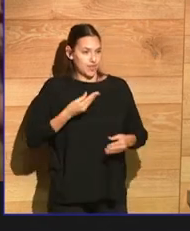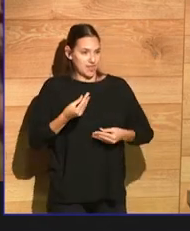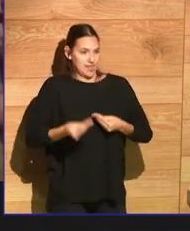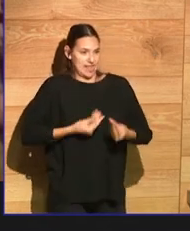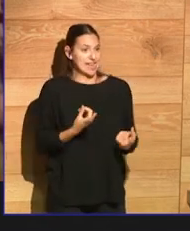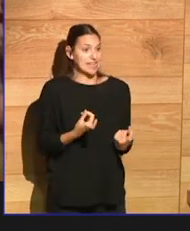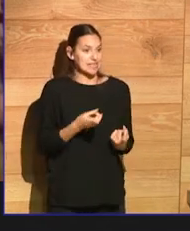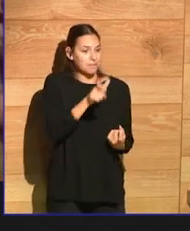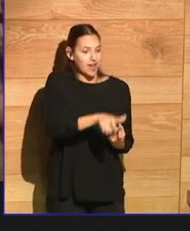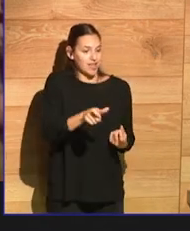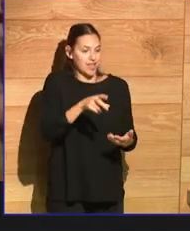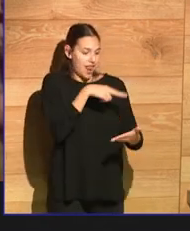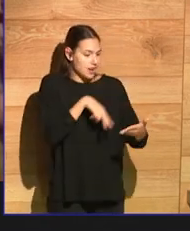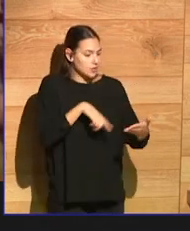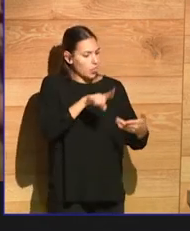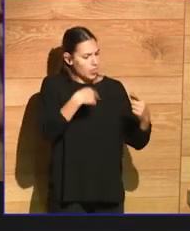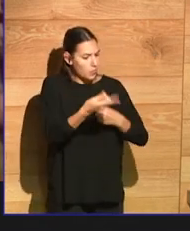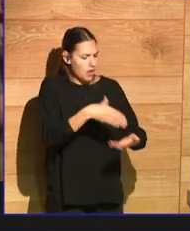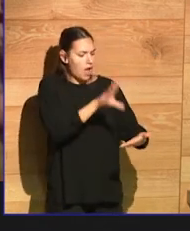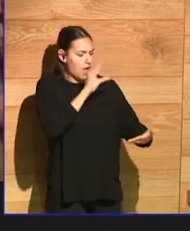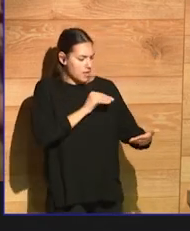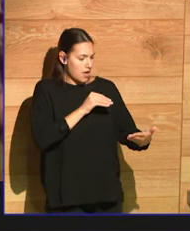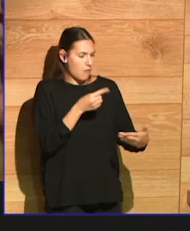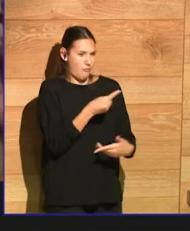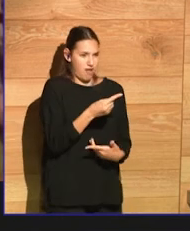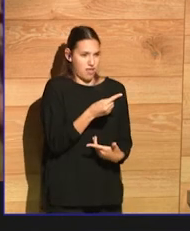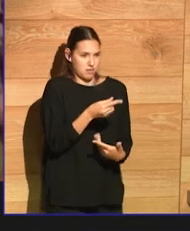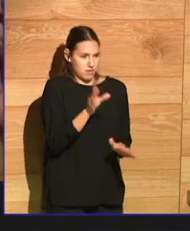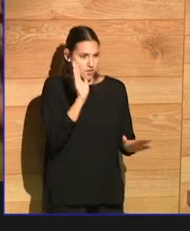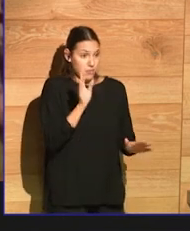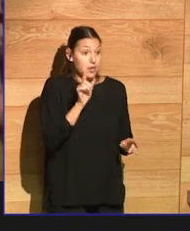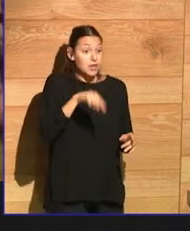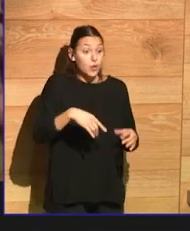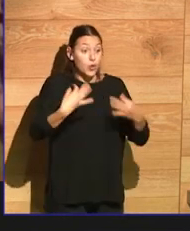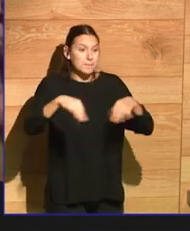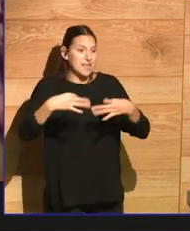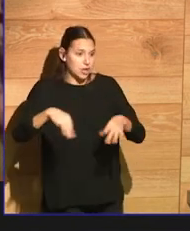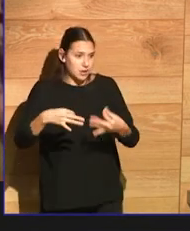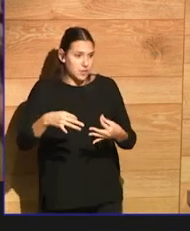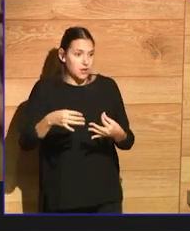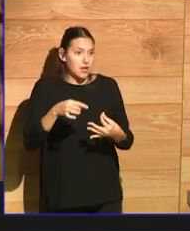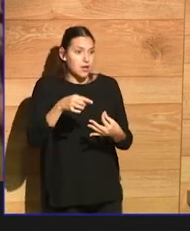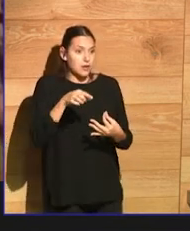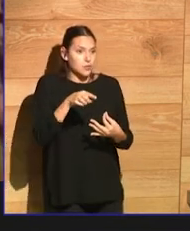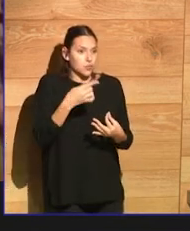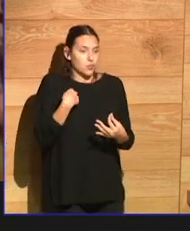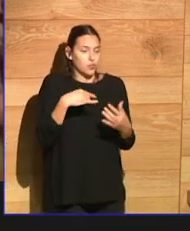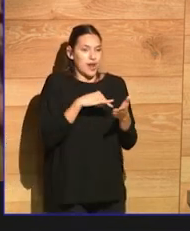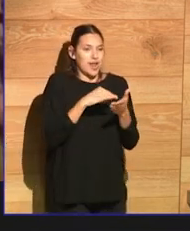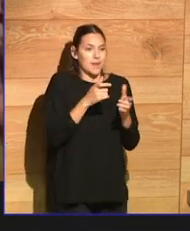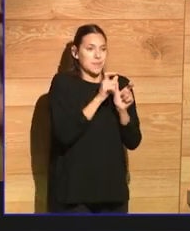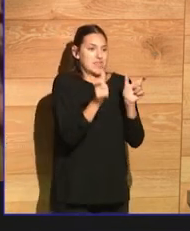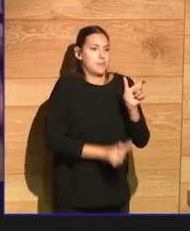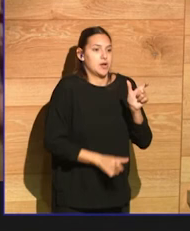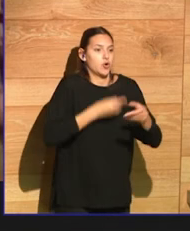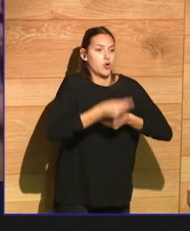And the same goes with minimalism. You cannot use language that tells the reader how to think. You cannot dictate emotion.